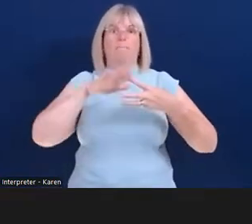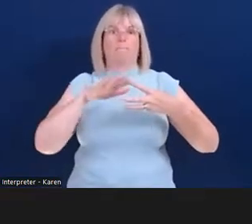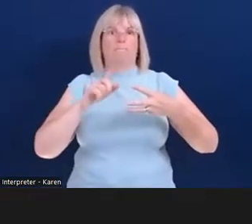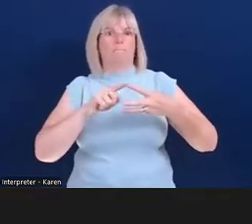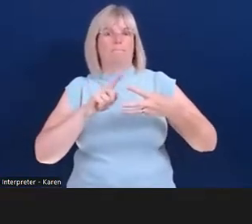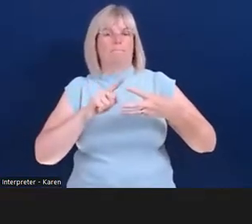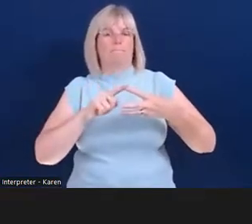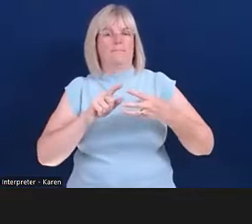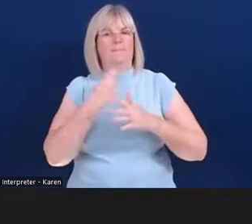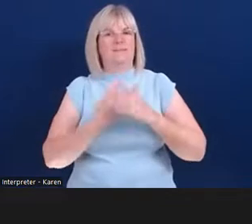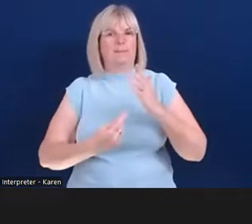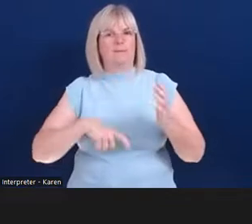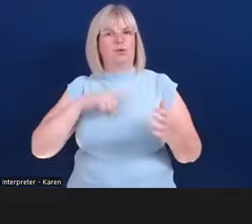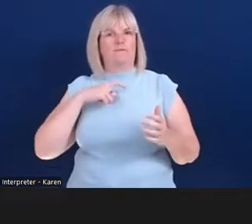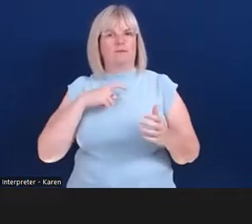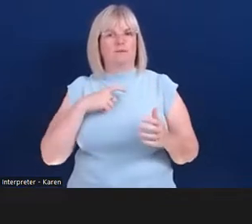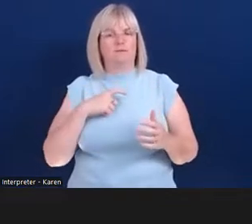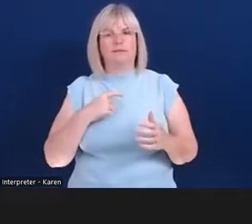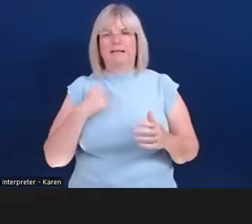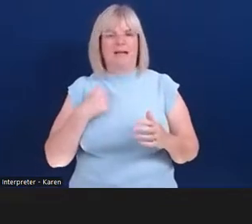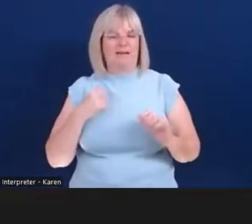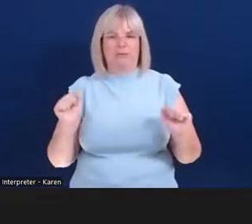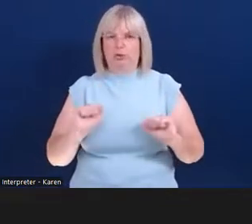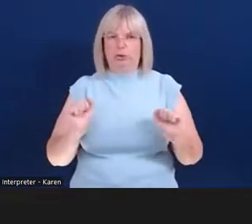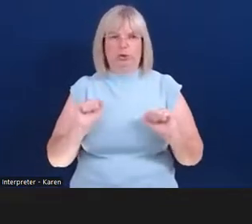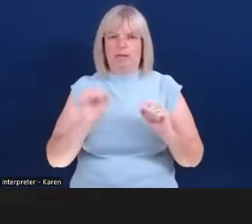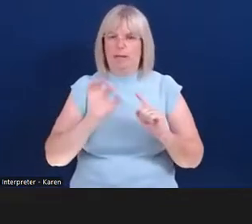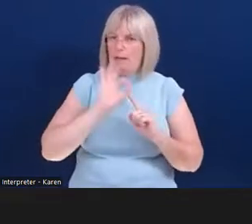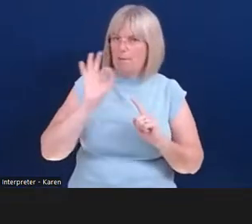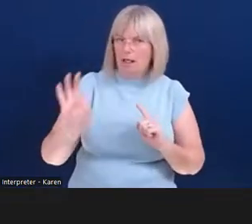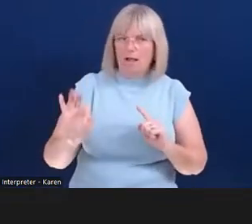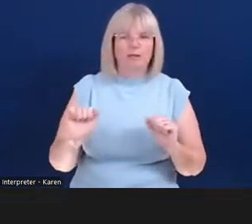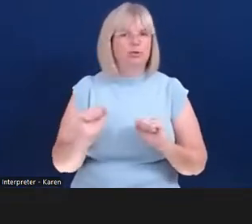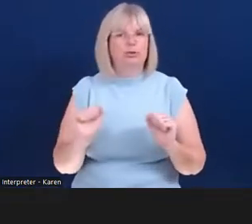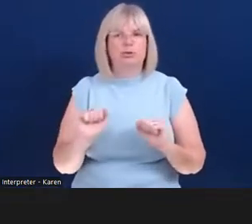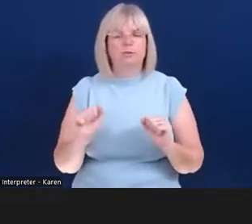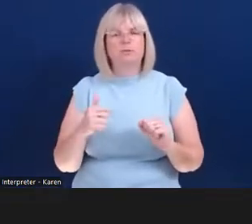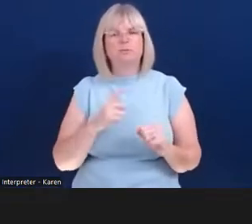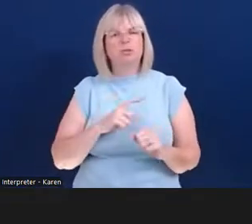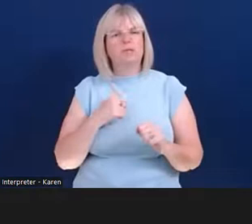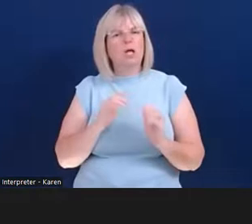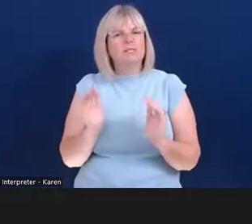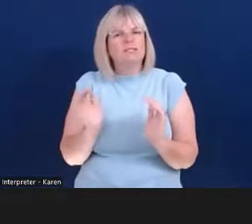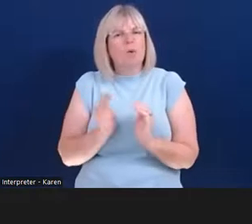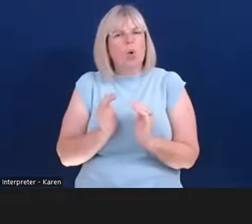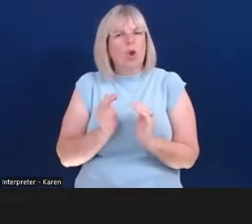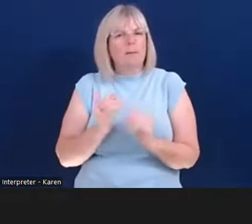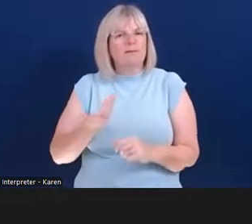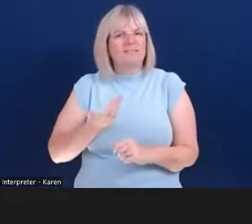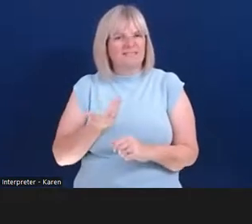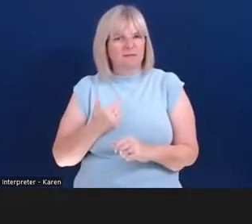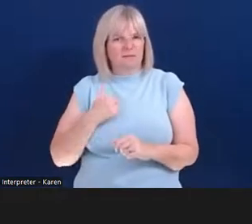Scheme. As yet, I have not applied for this myself. So I do want to say we're a very small business. We've got less than 10 employees.